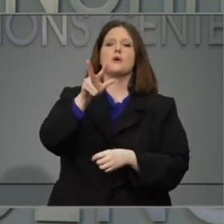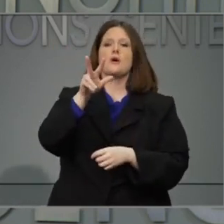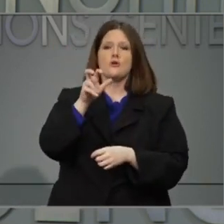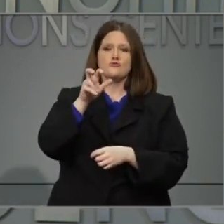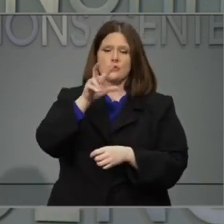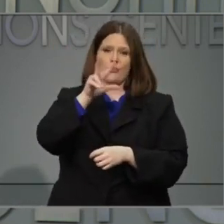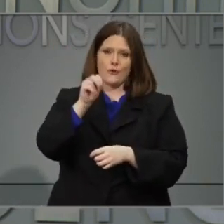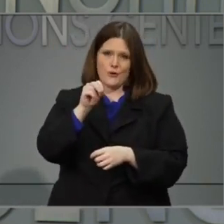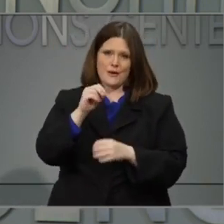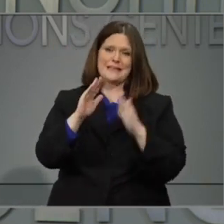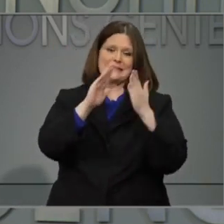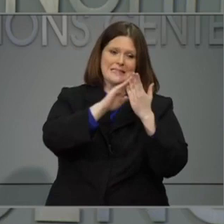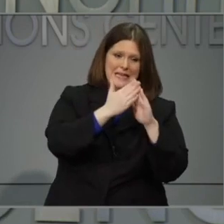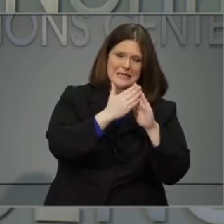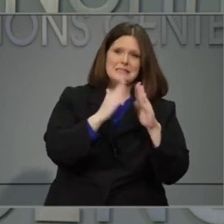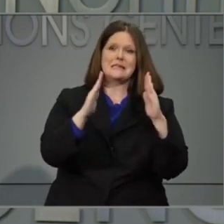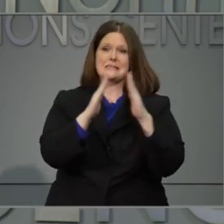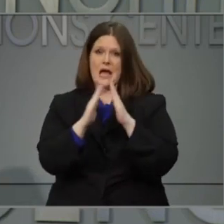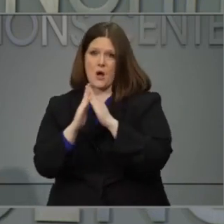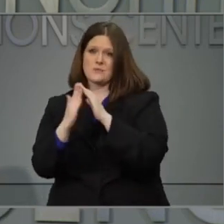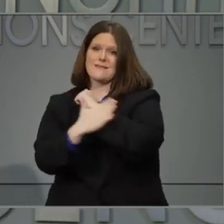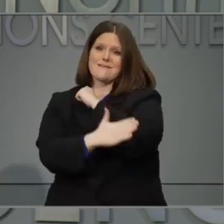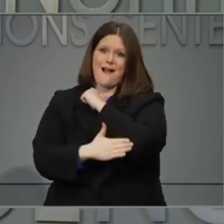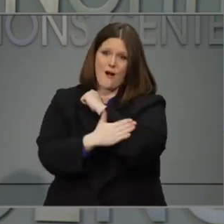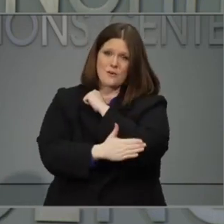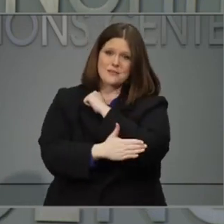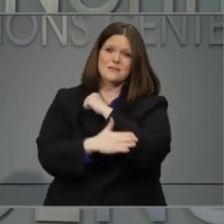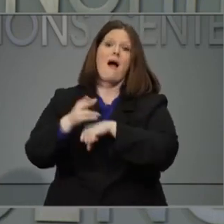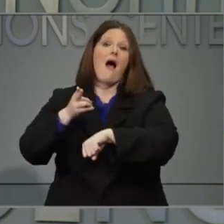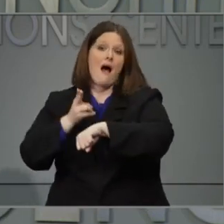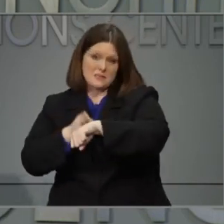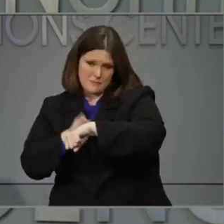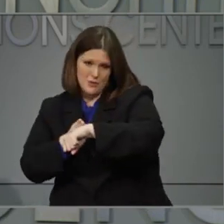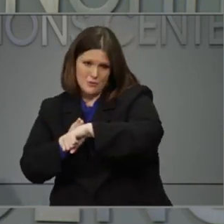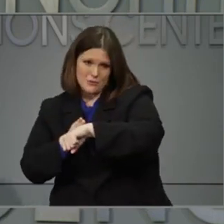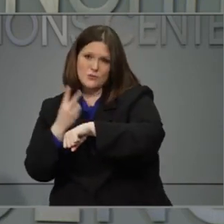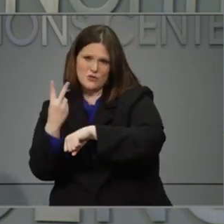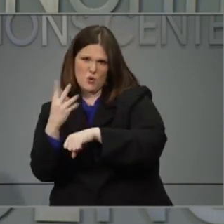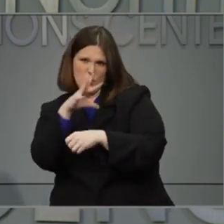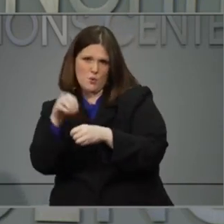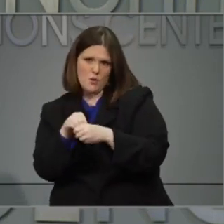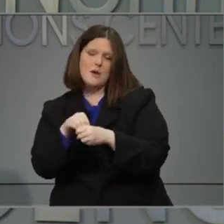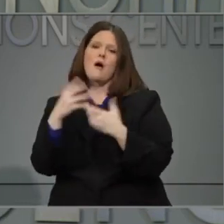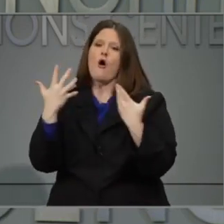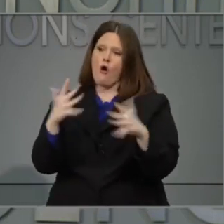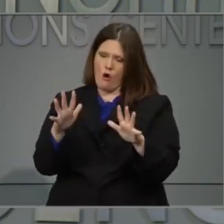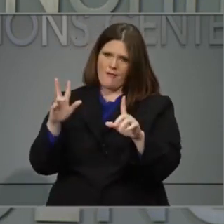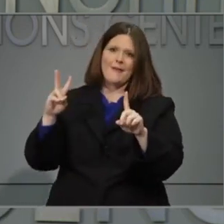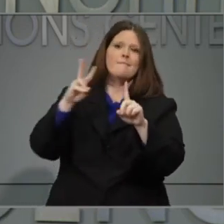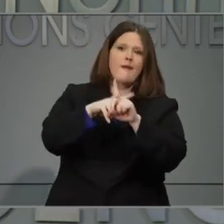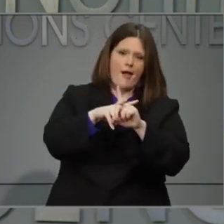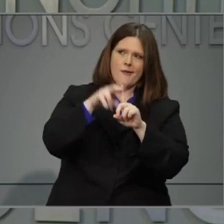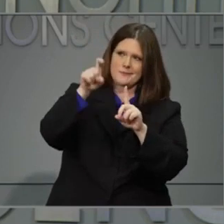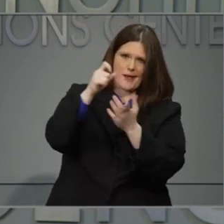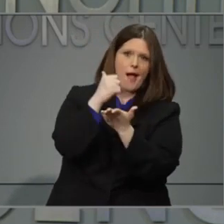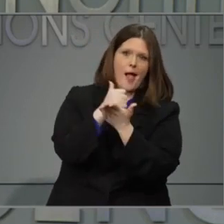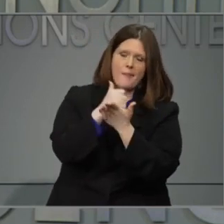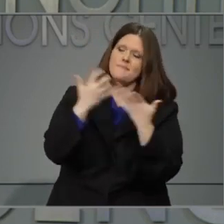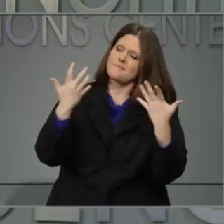counties, and non-profits, to include hospitals, have participated and filed requests for public assistance.